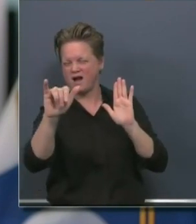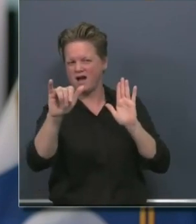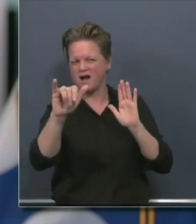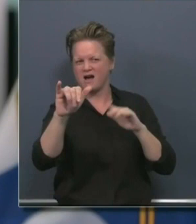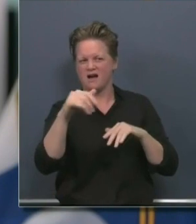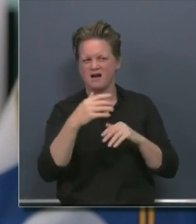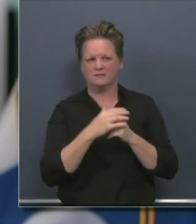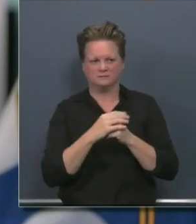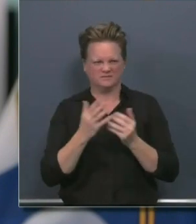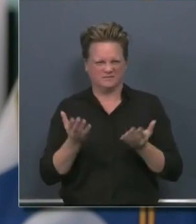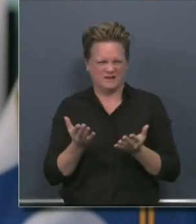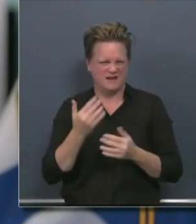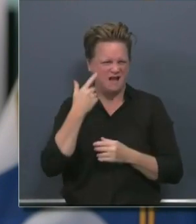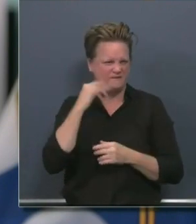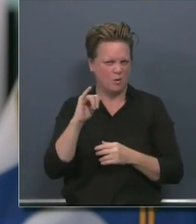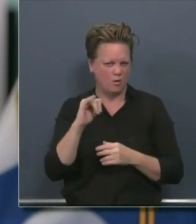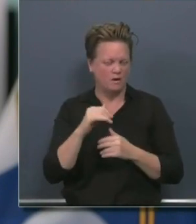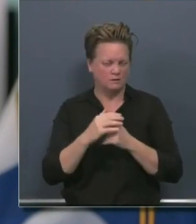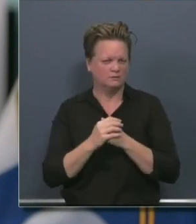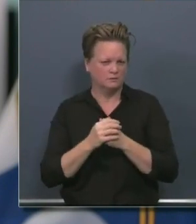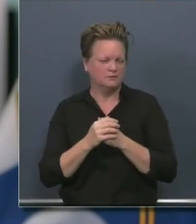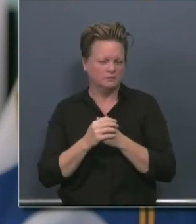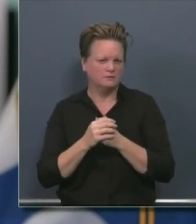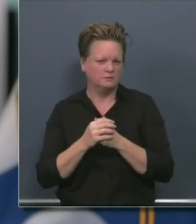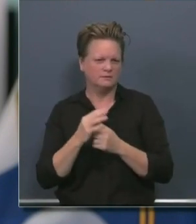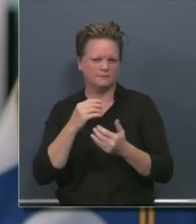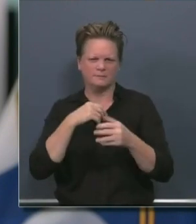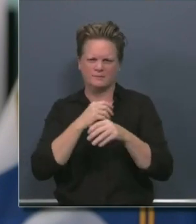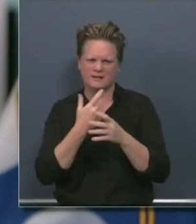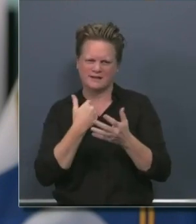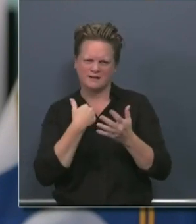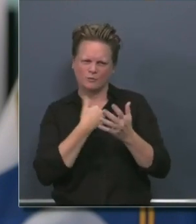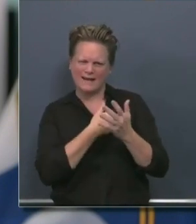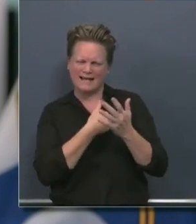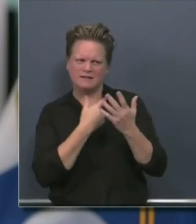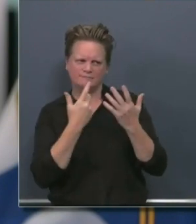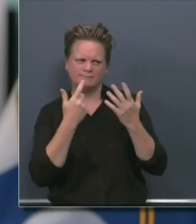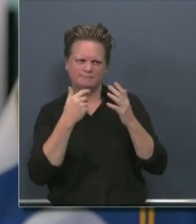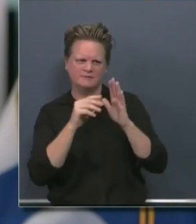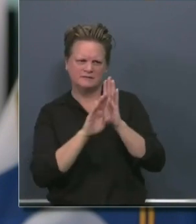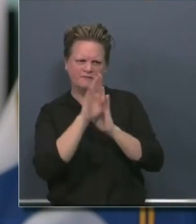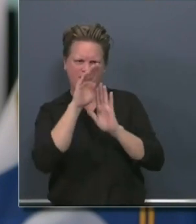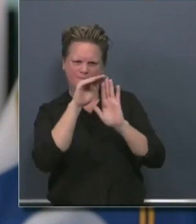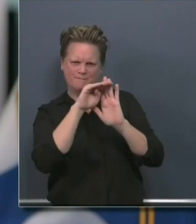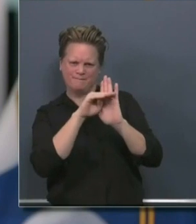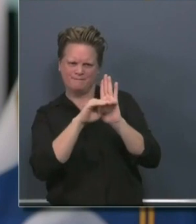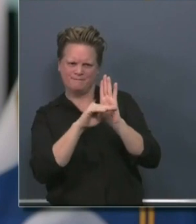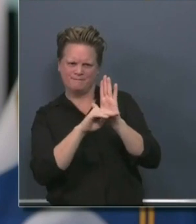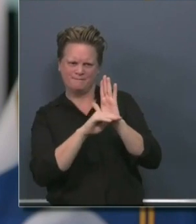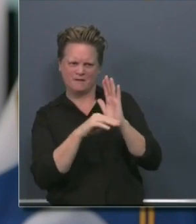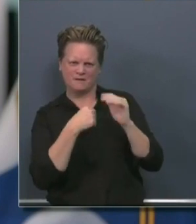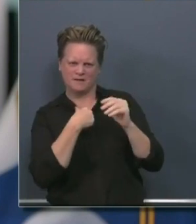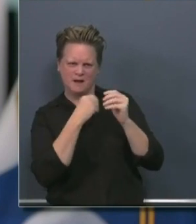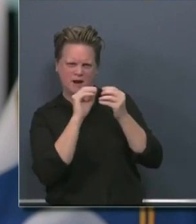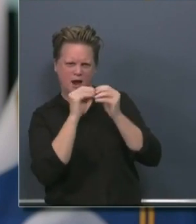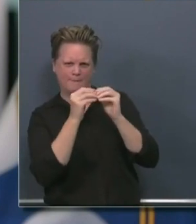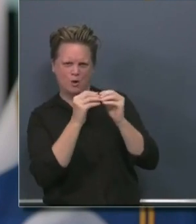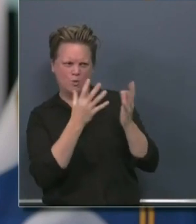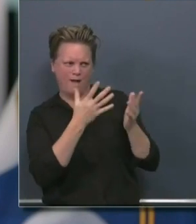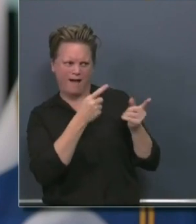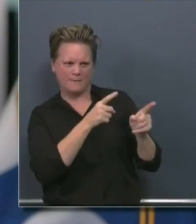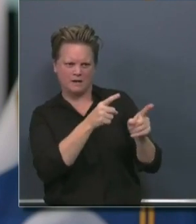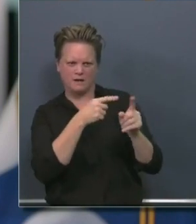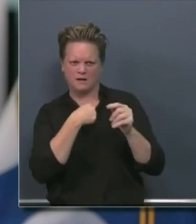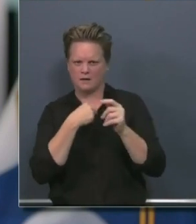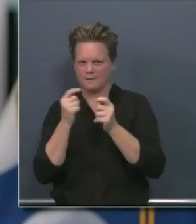uh, and we are making meaningful modifications in real time. We'll be making subsequent announcements tomorrow as it relates to putting out the